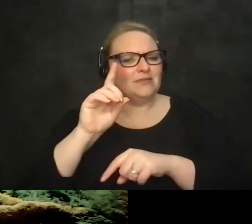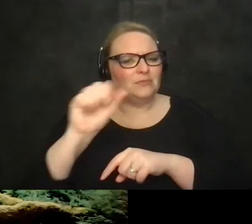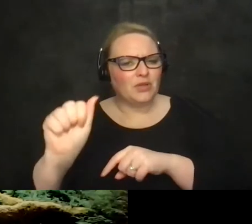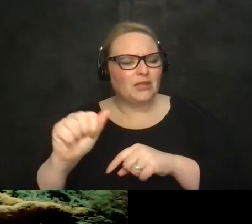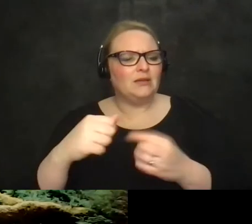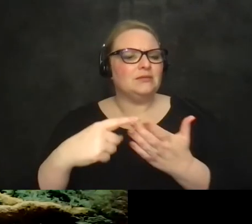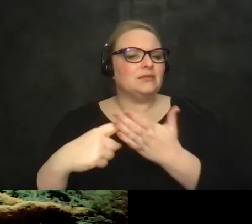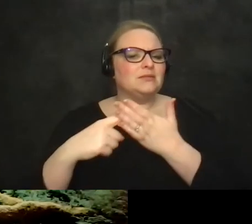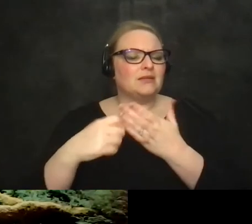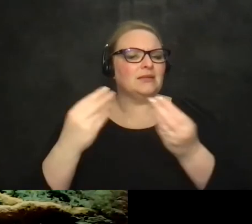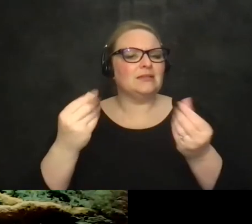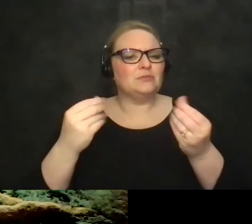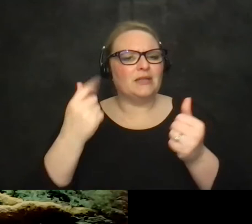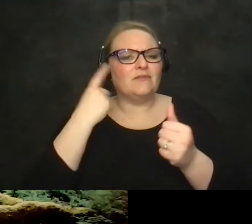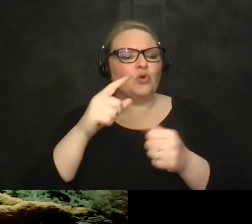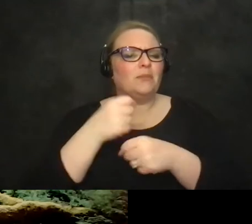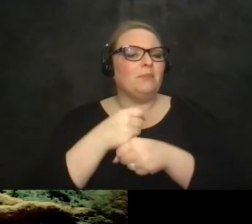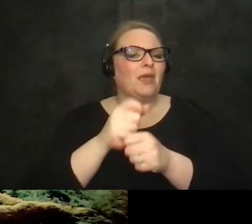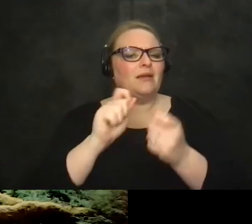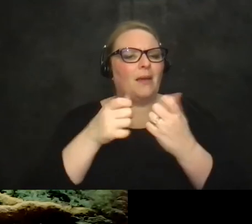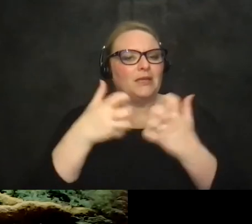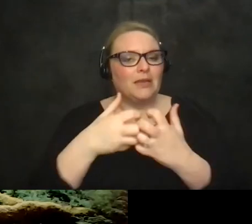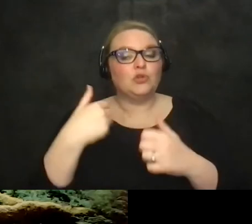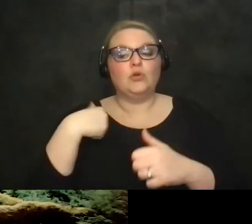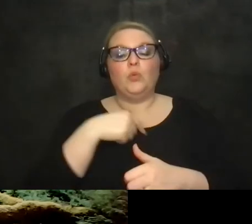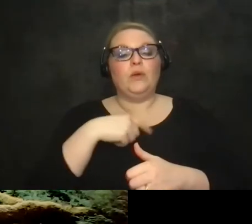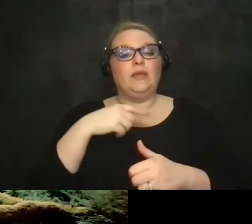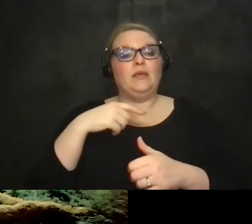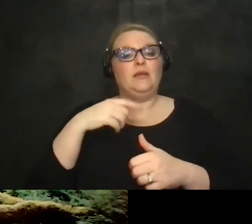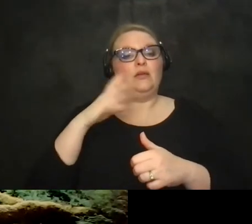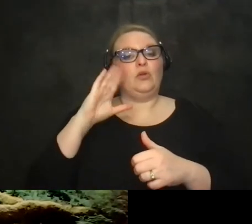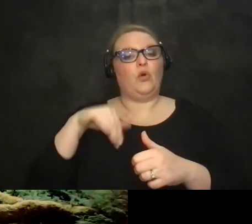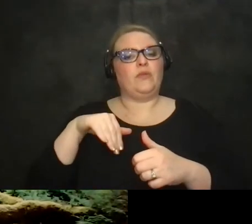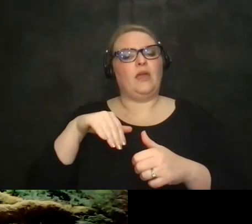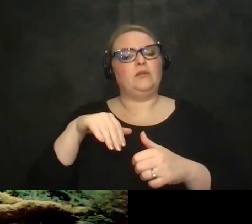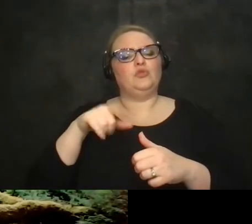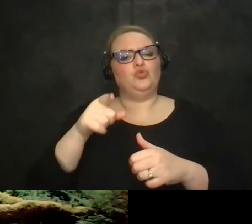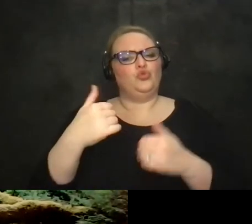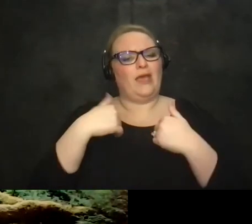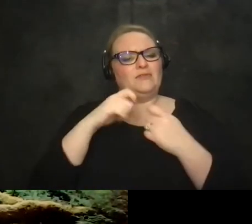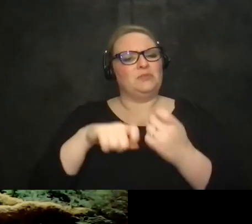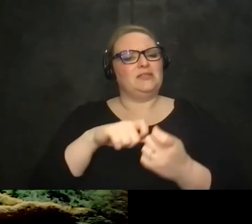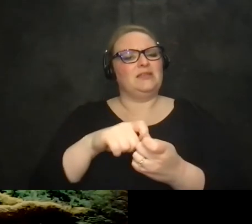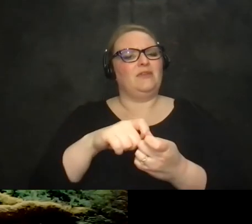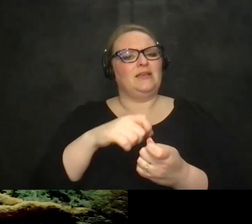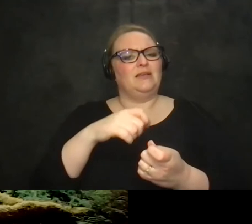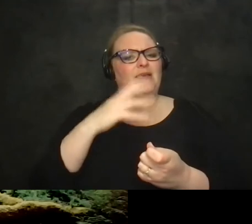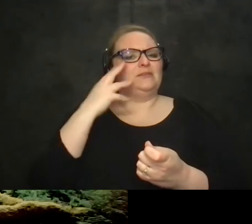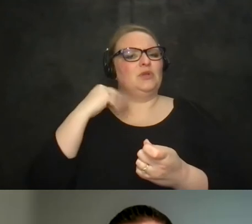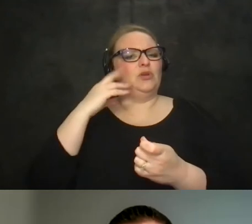experience of making accommodations uh and zoe i know that you you have a particular experience in terms of small businesses